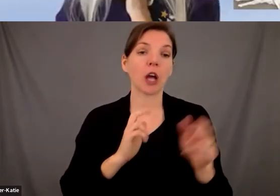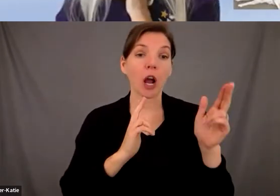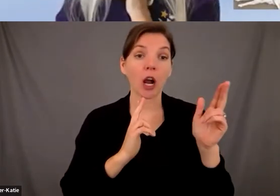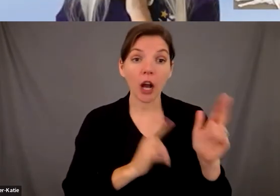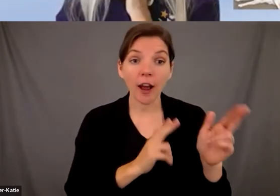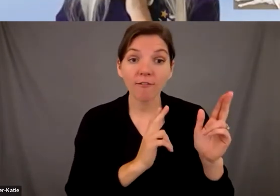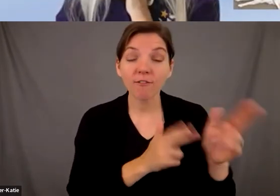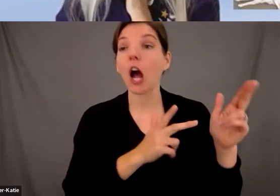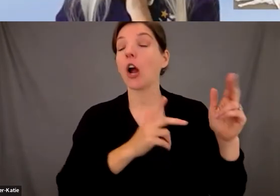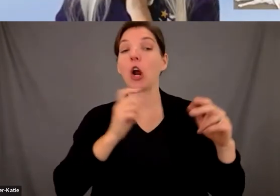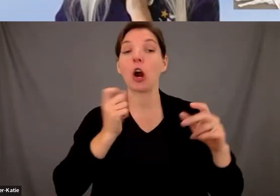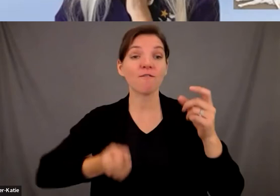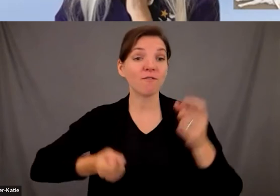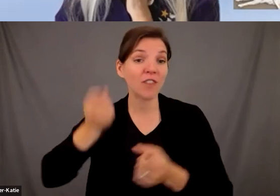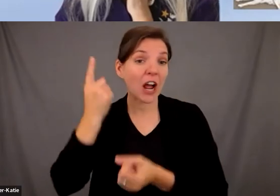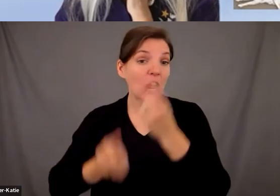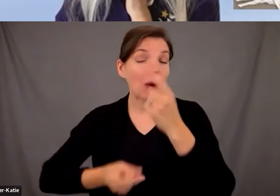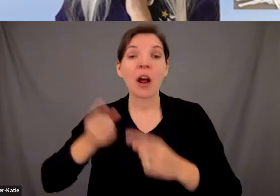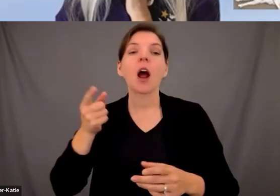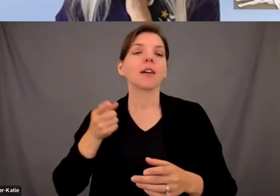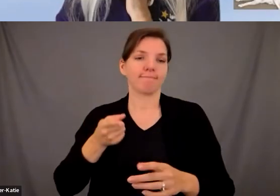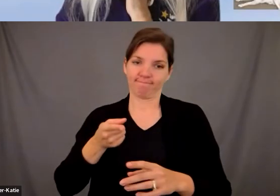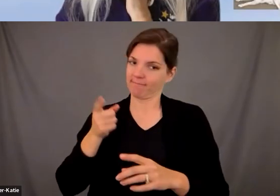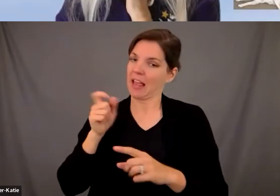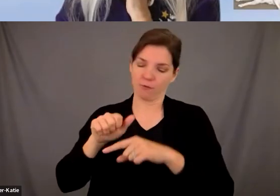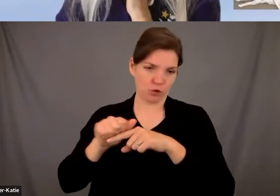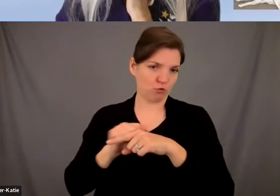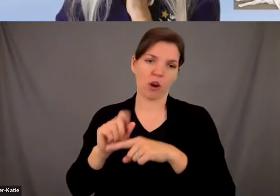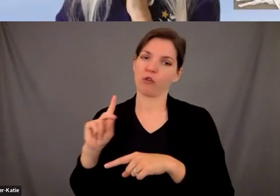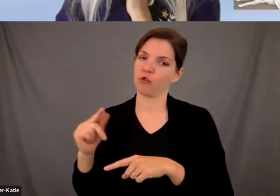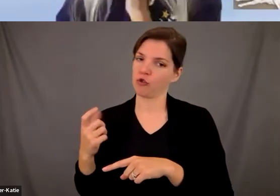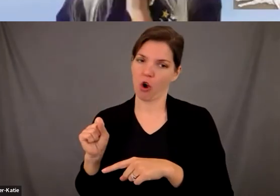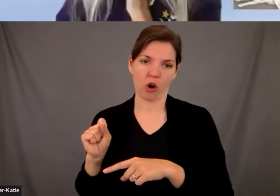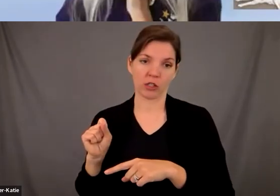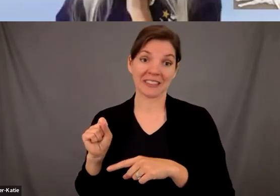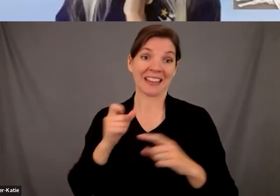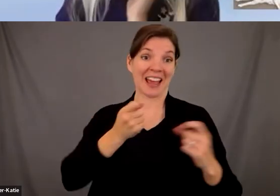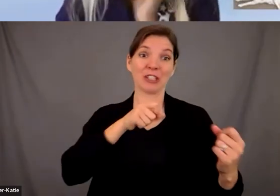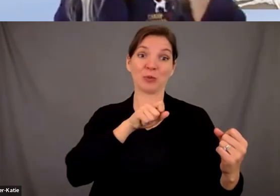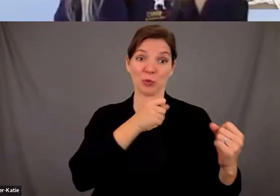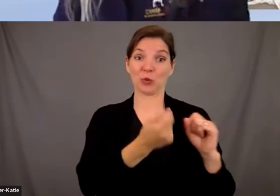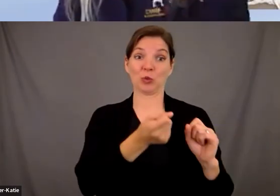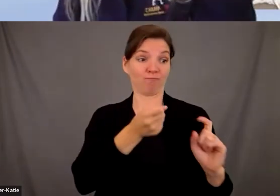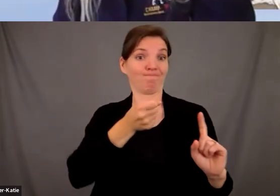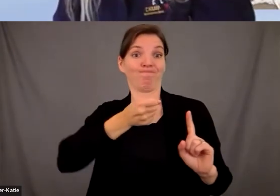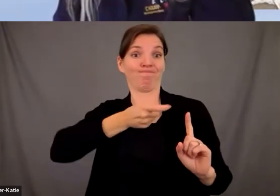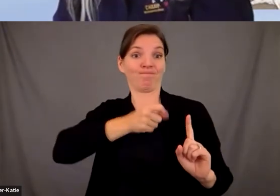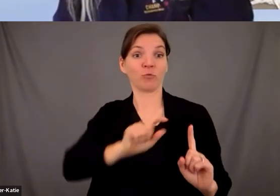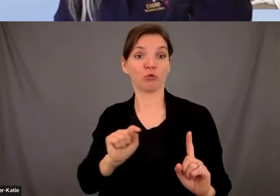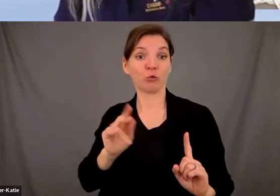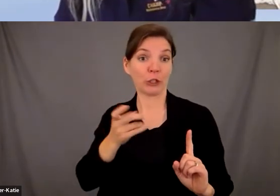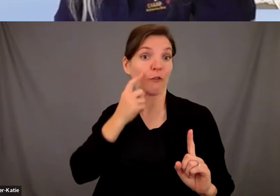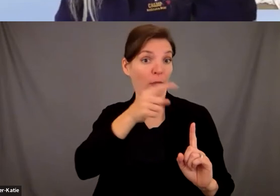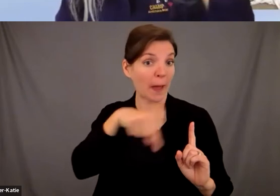a huge trigger for our veterans and our police our ems our fire workers